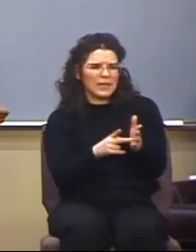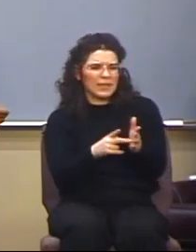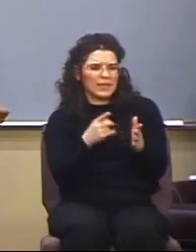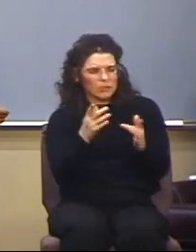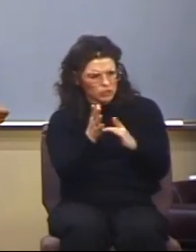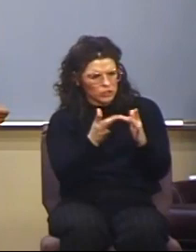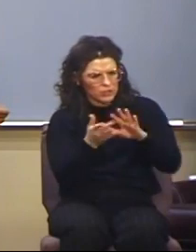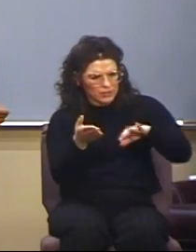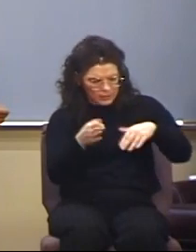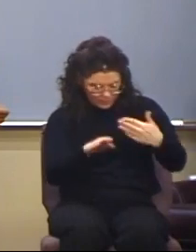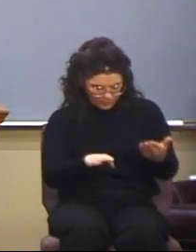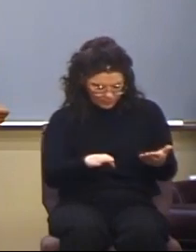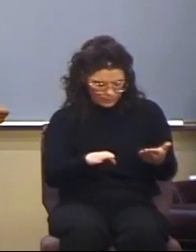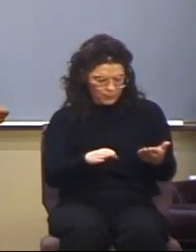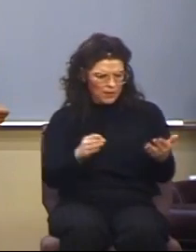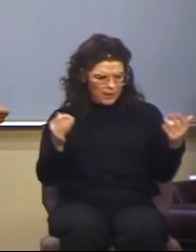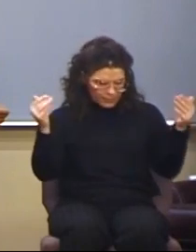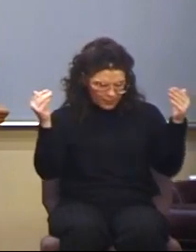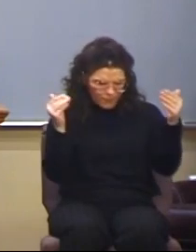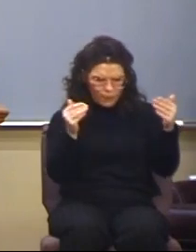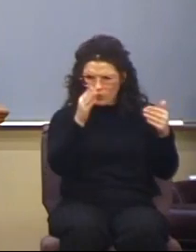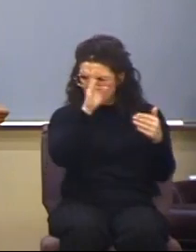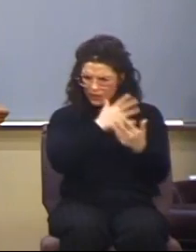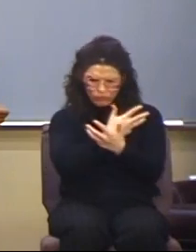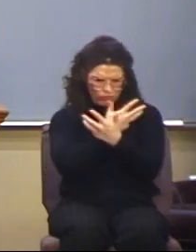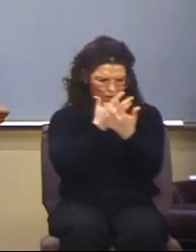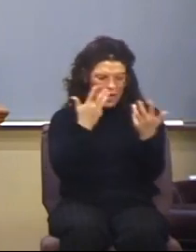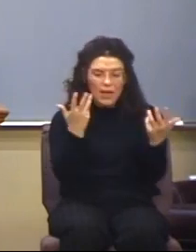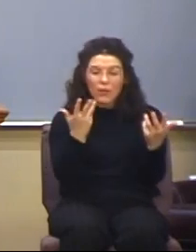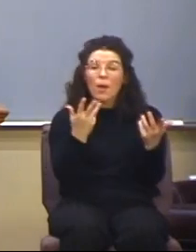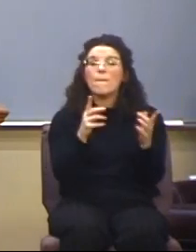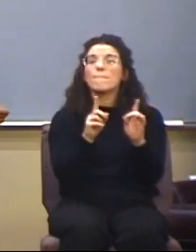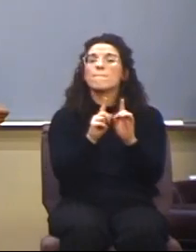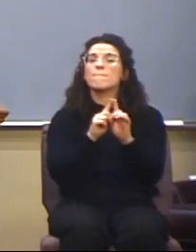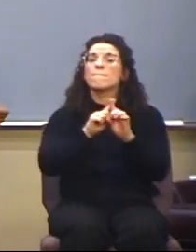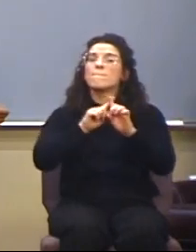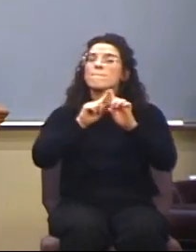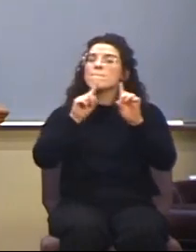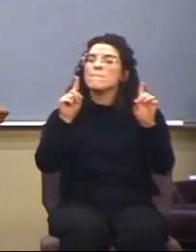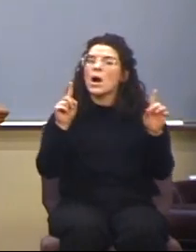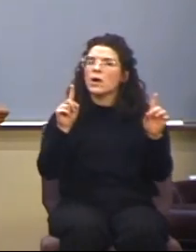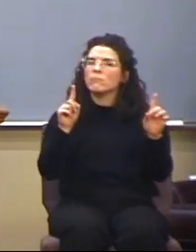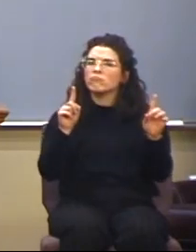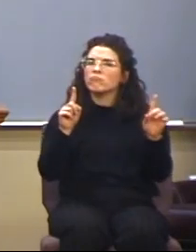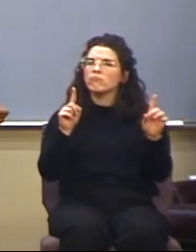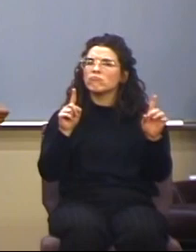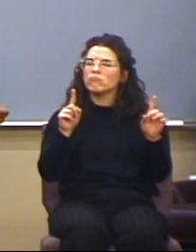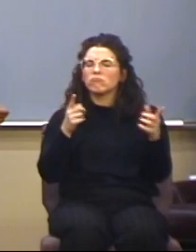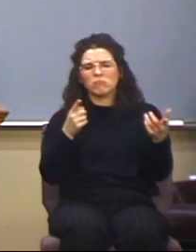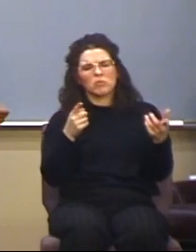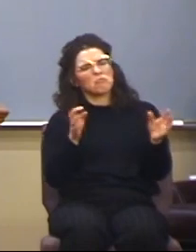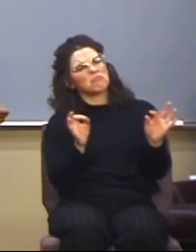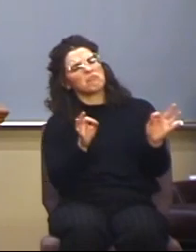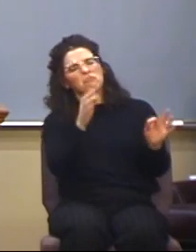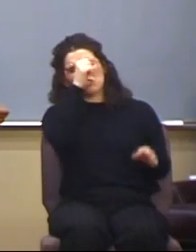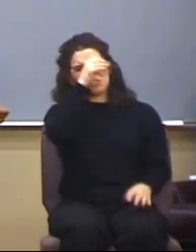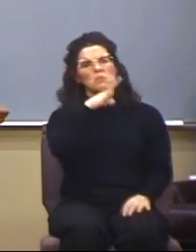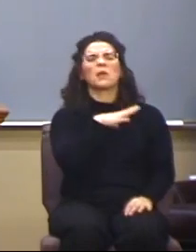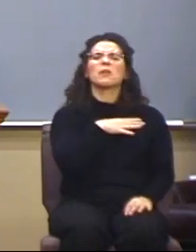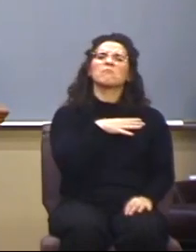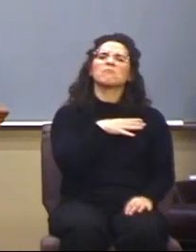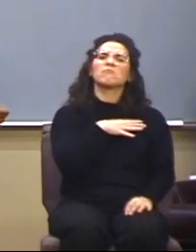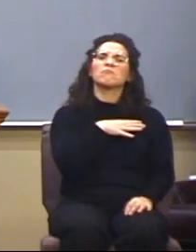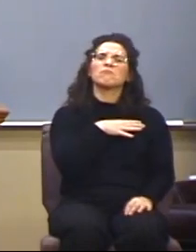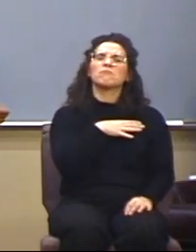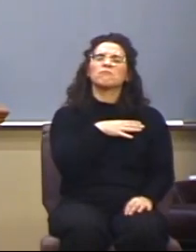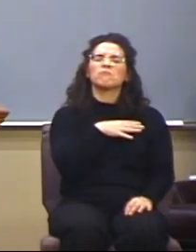as an object of God's wrath. But, He was nothing more than a man. He died because of